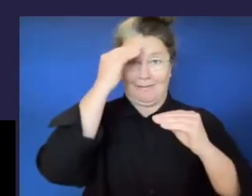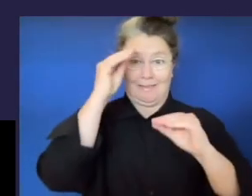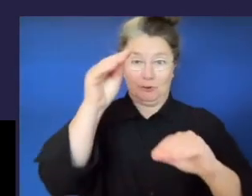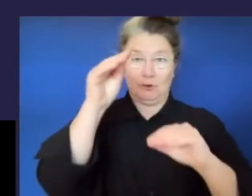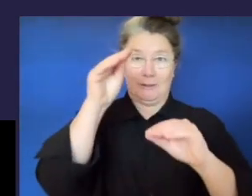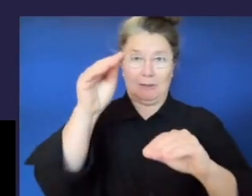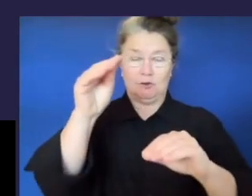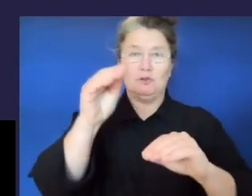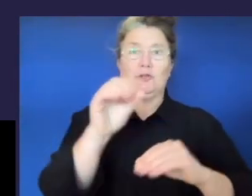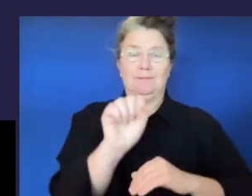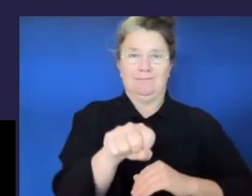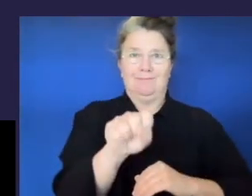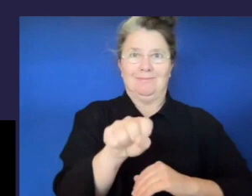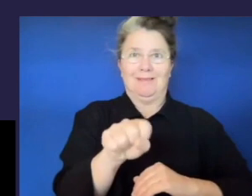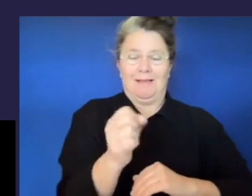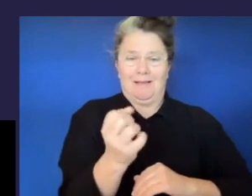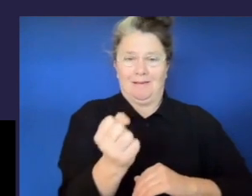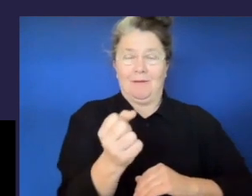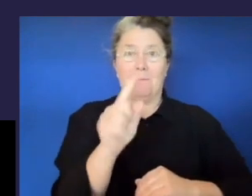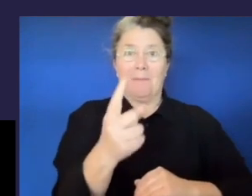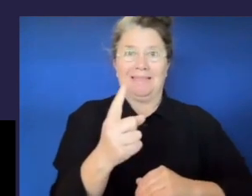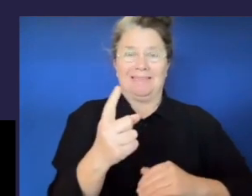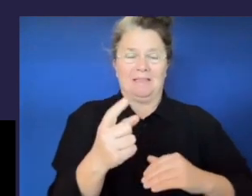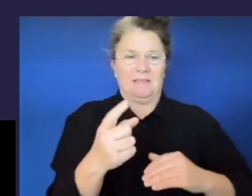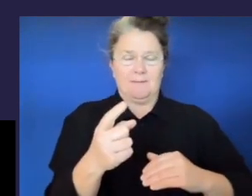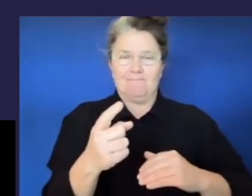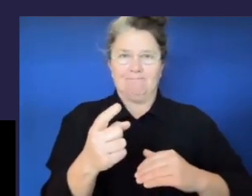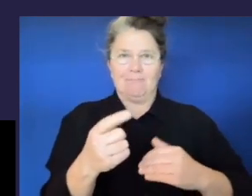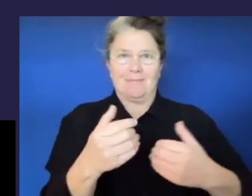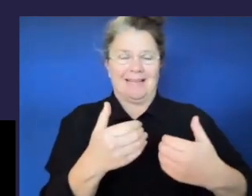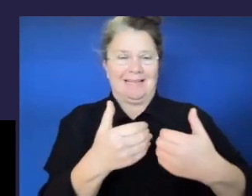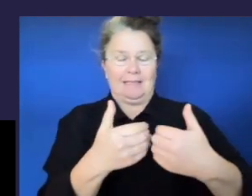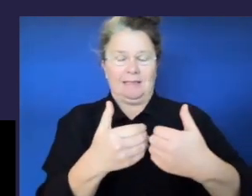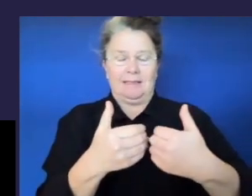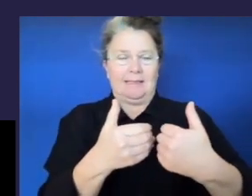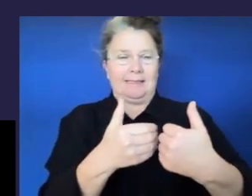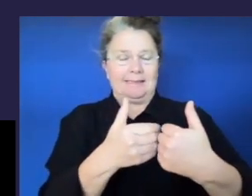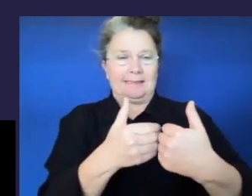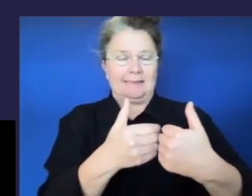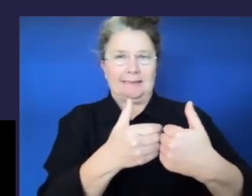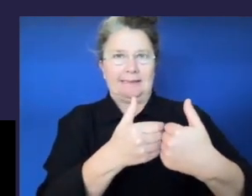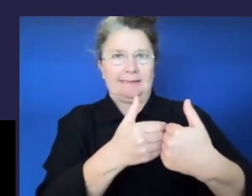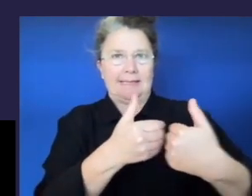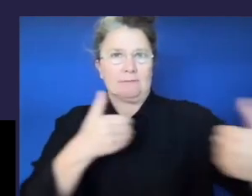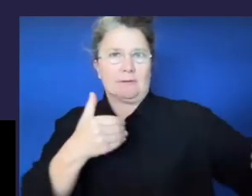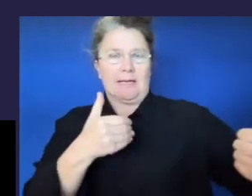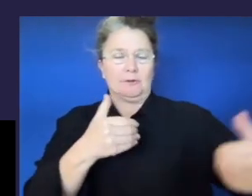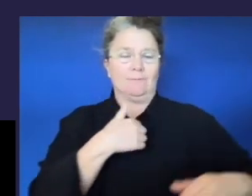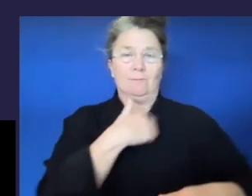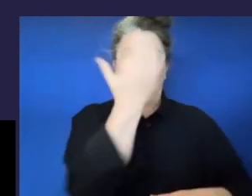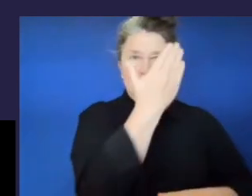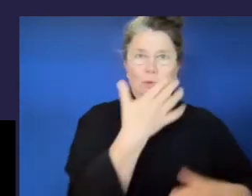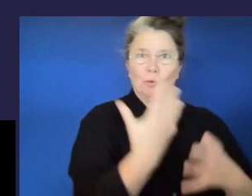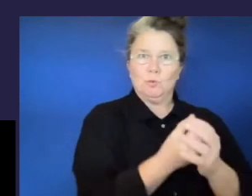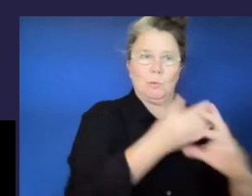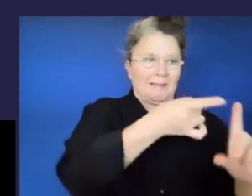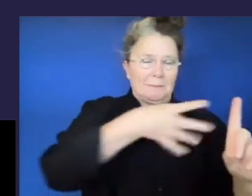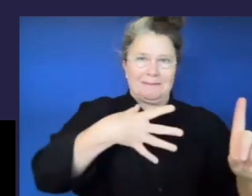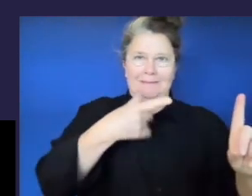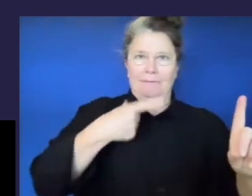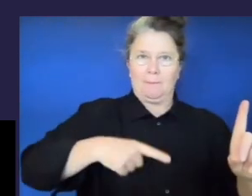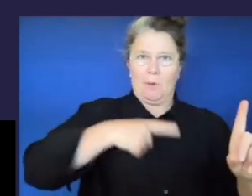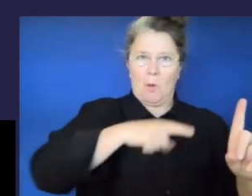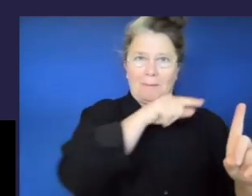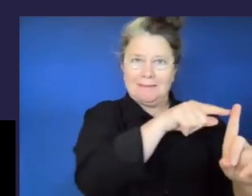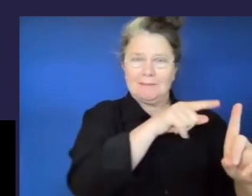Segregation in the form of special schools or schools for specific purpose, special education units and special classes designed to congregate